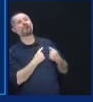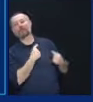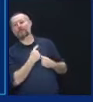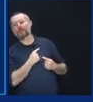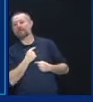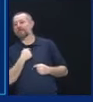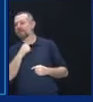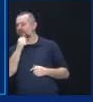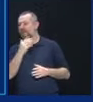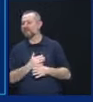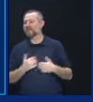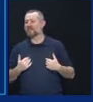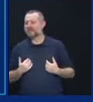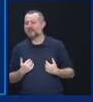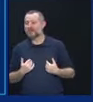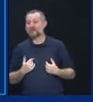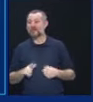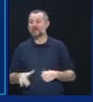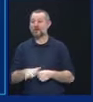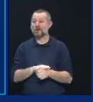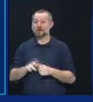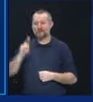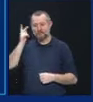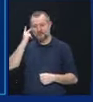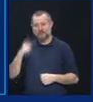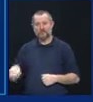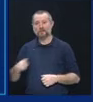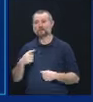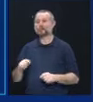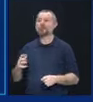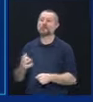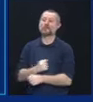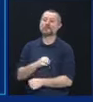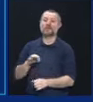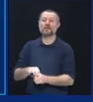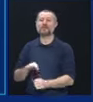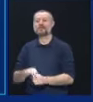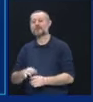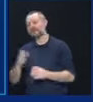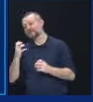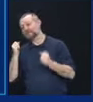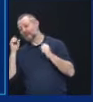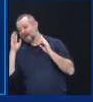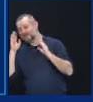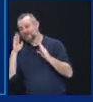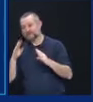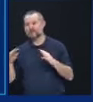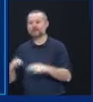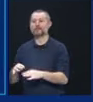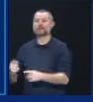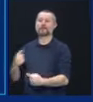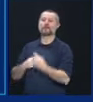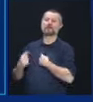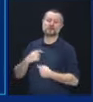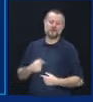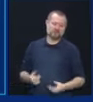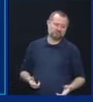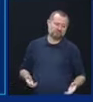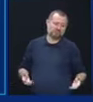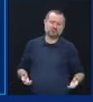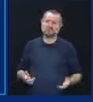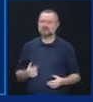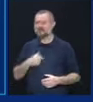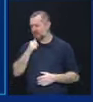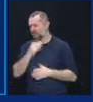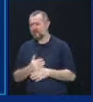Local politicians who's running for this, who's trying to get their face on TV. I'm immune to that. But that's not who